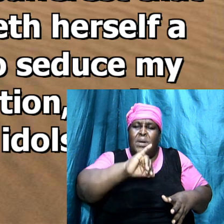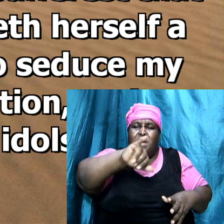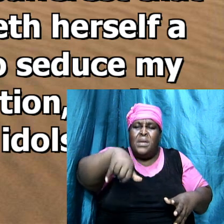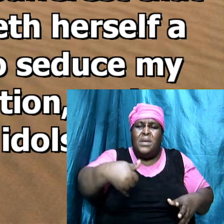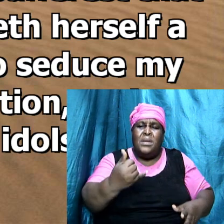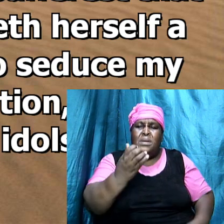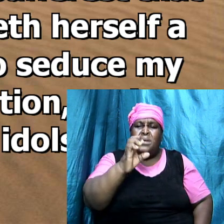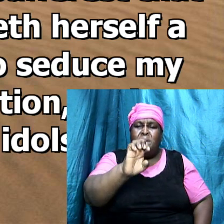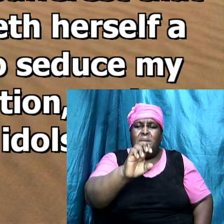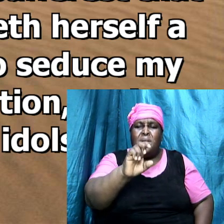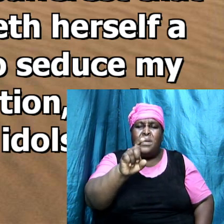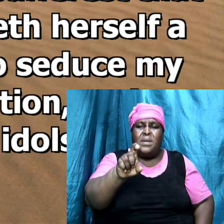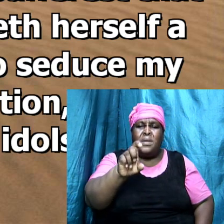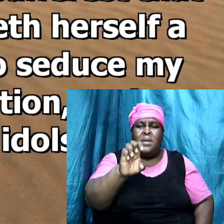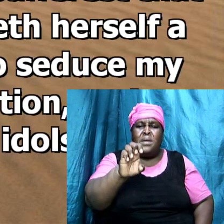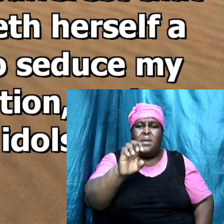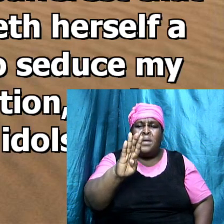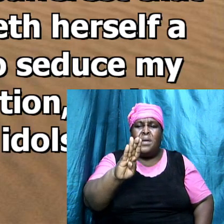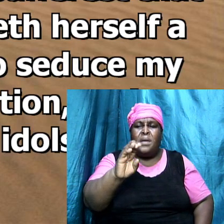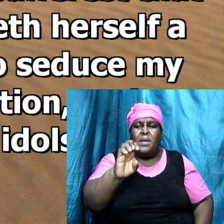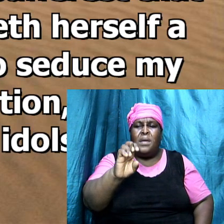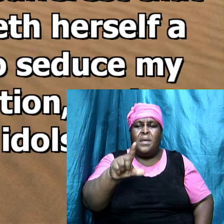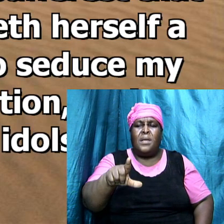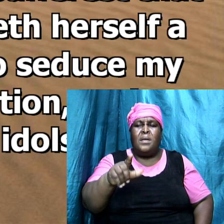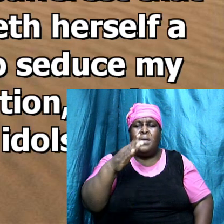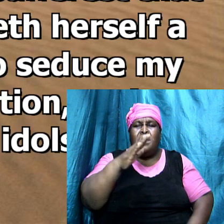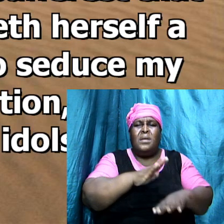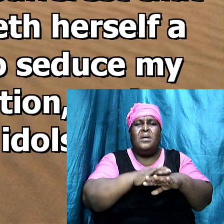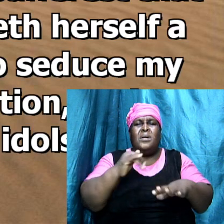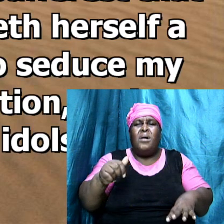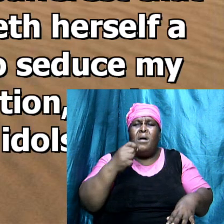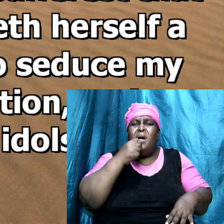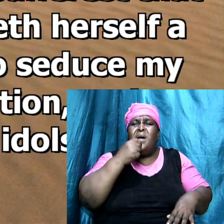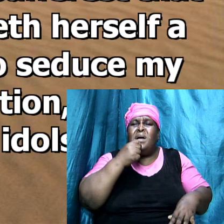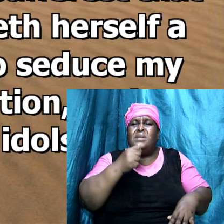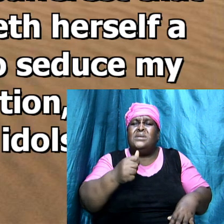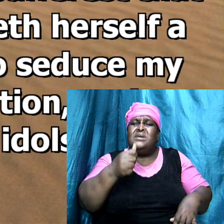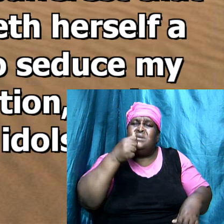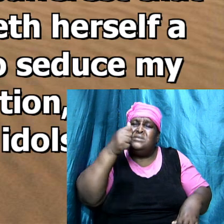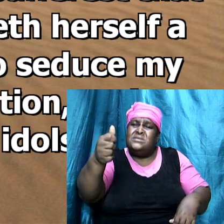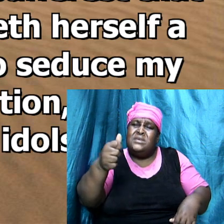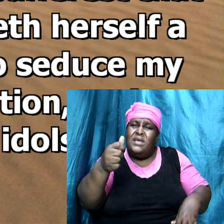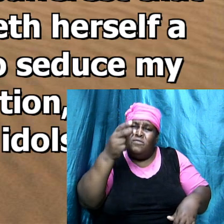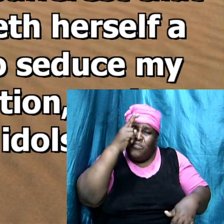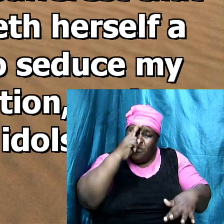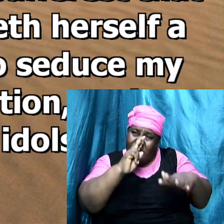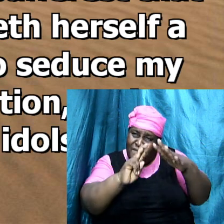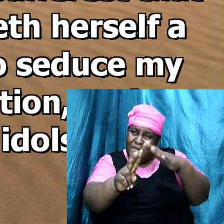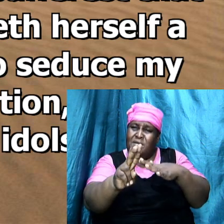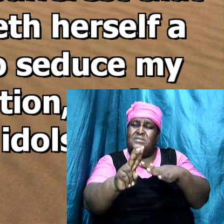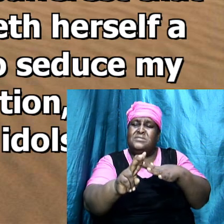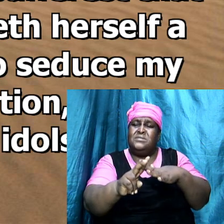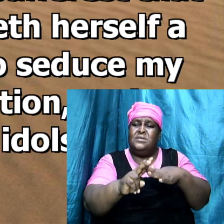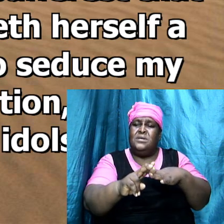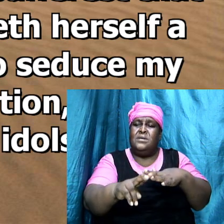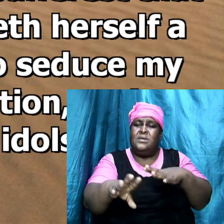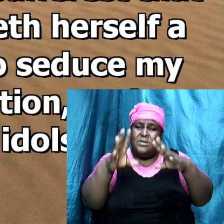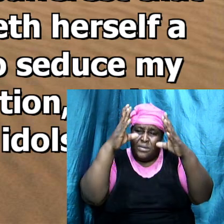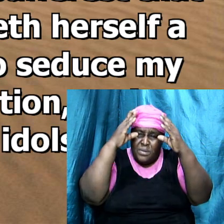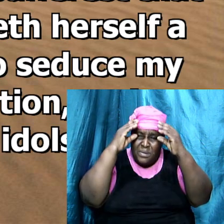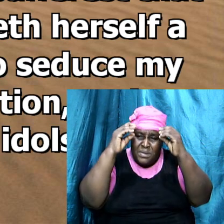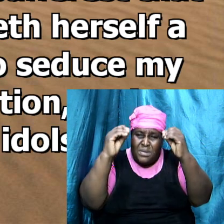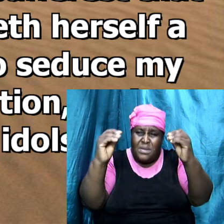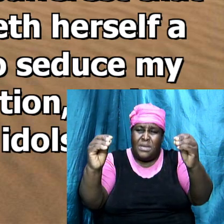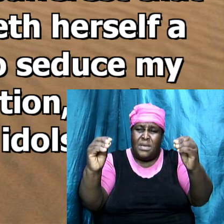which calleth herself a prophet here that she call herself a prophetess to teach